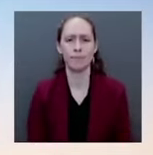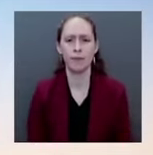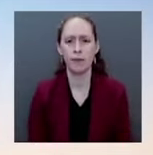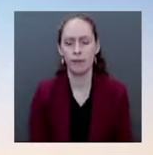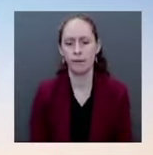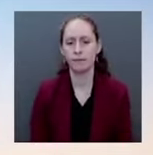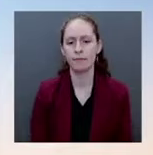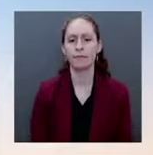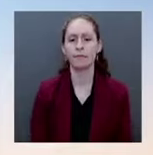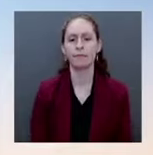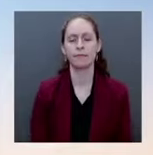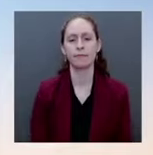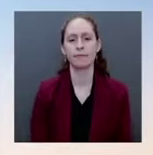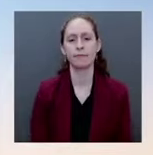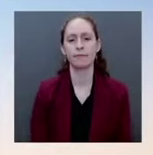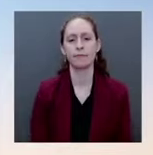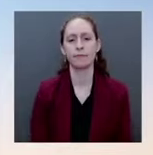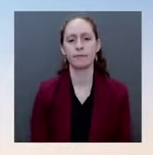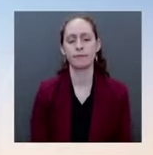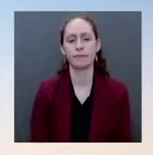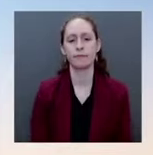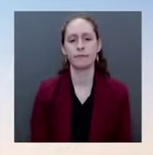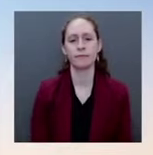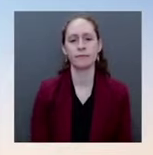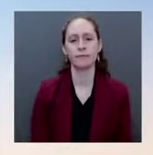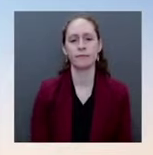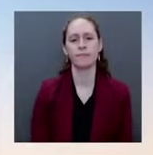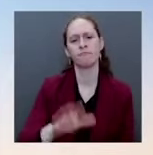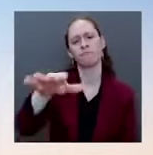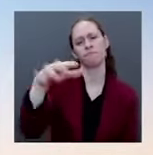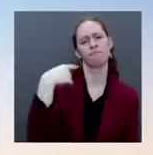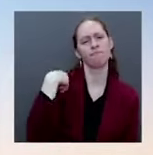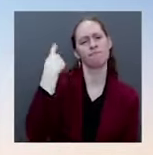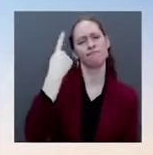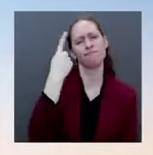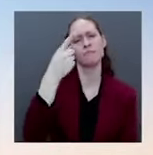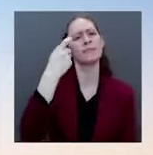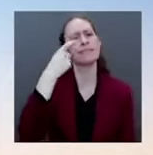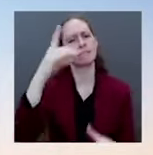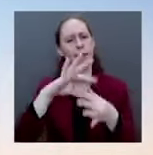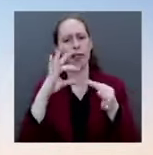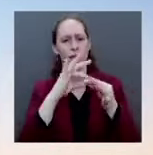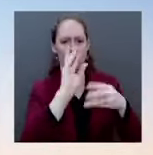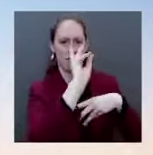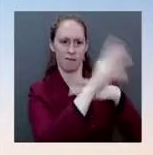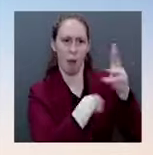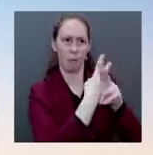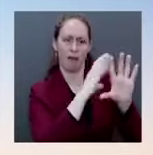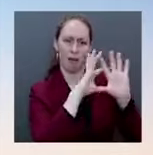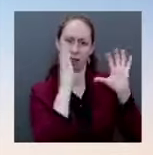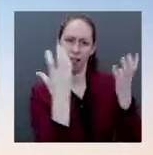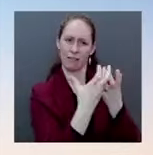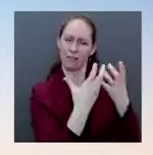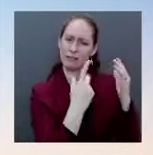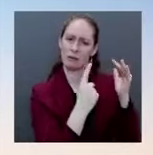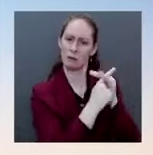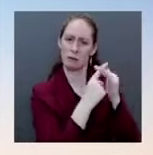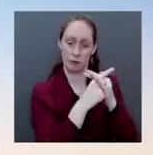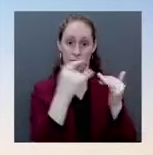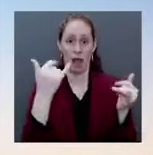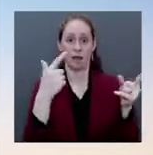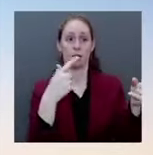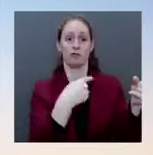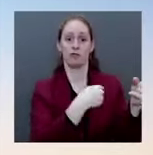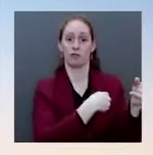Can you talk about how much you believe China's latest round of lockdowns and its zero-case doctrine